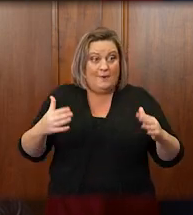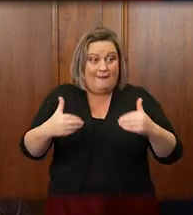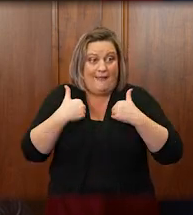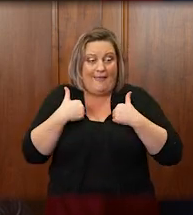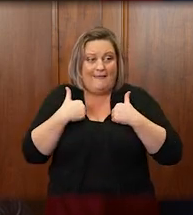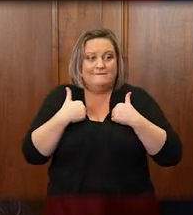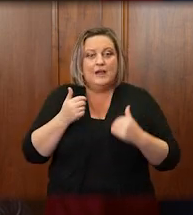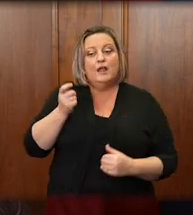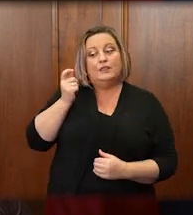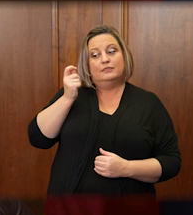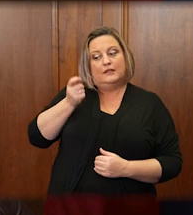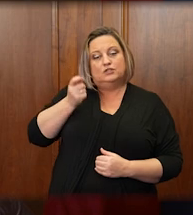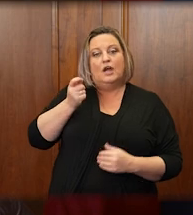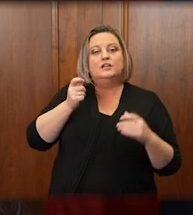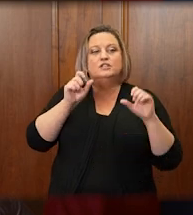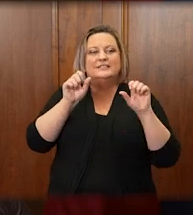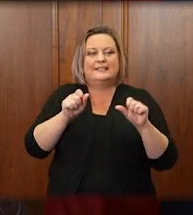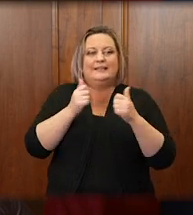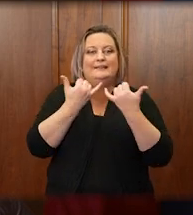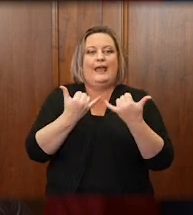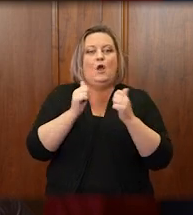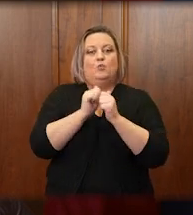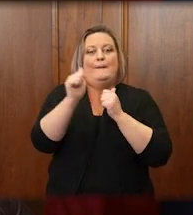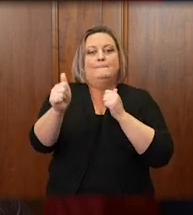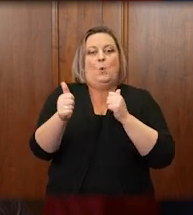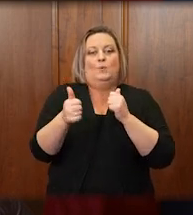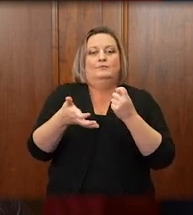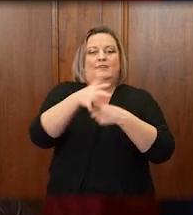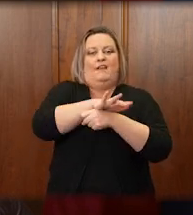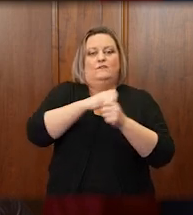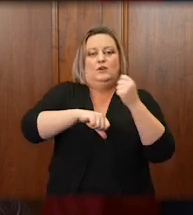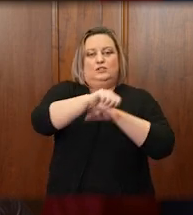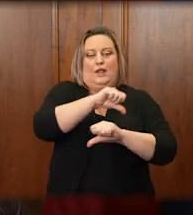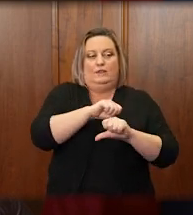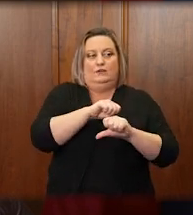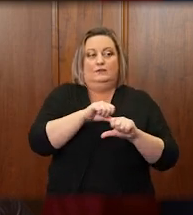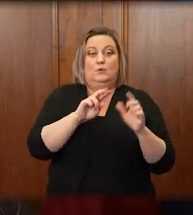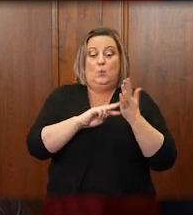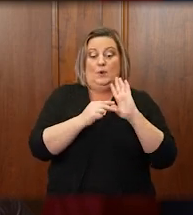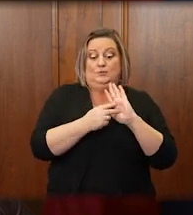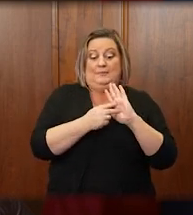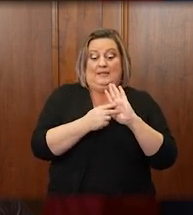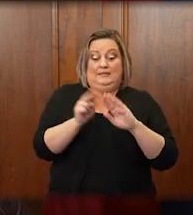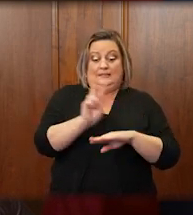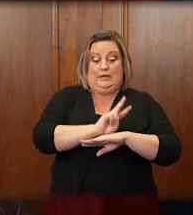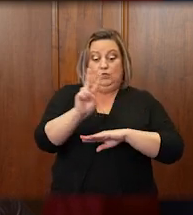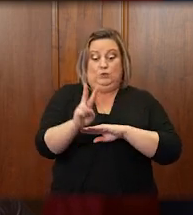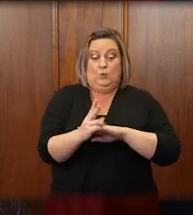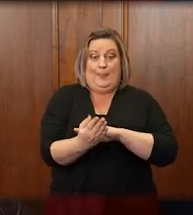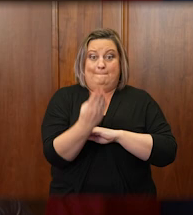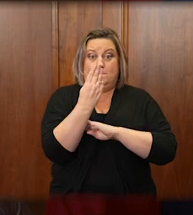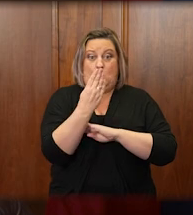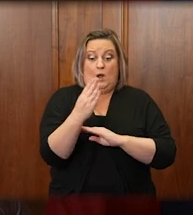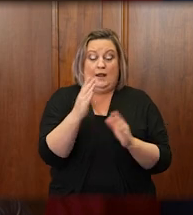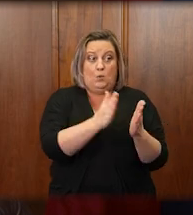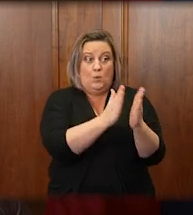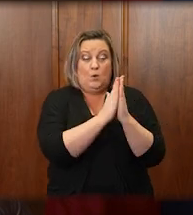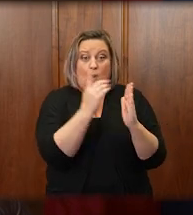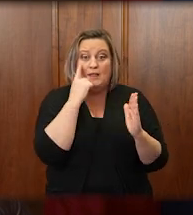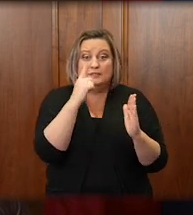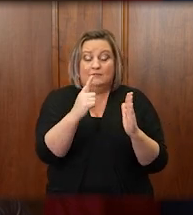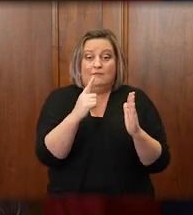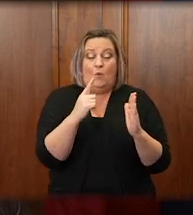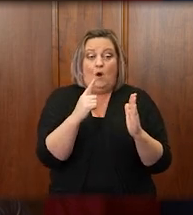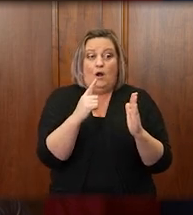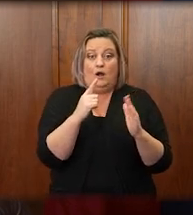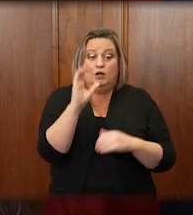judges will now cover for each other remotely. This means that when a two-in-the-morning request for a search warrant in a driving under the influence